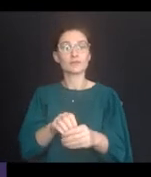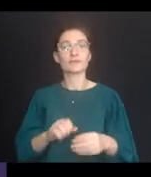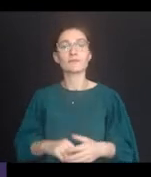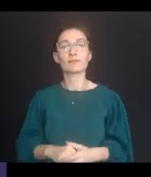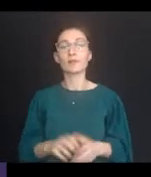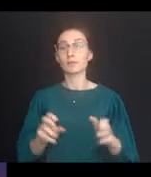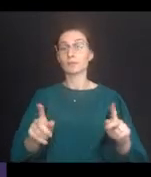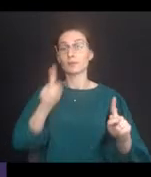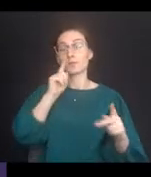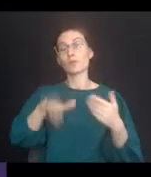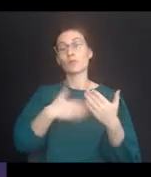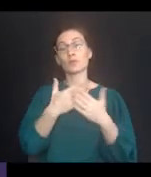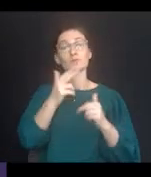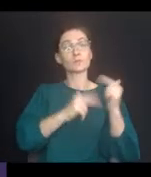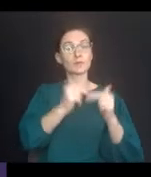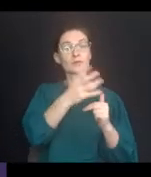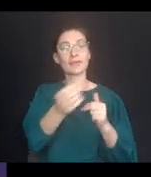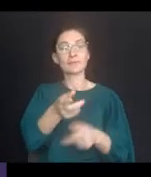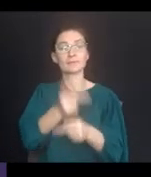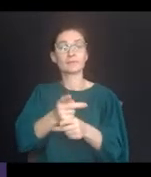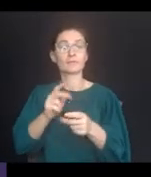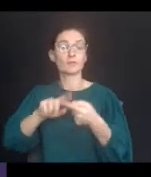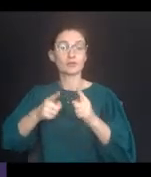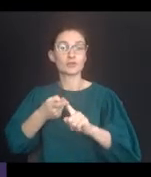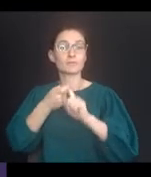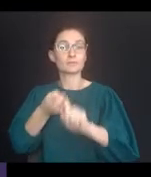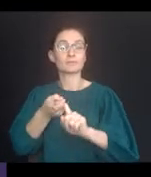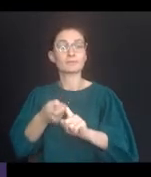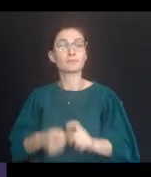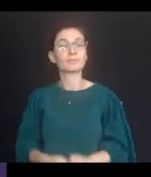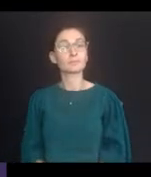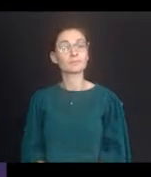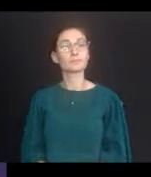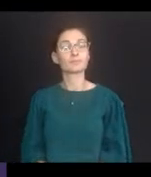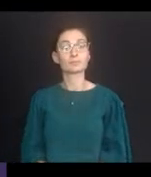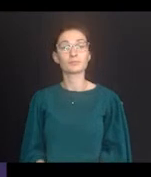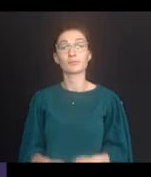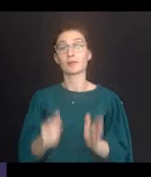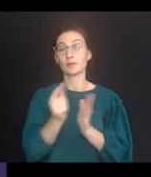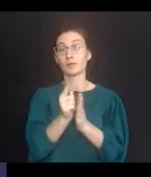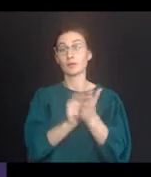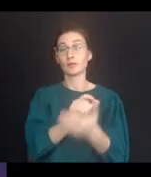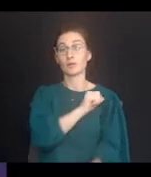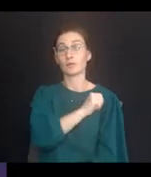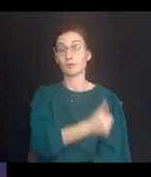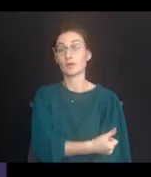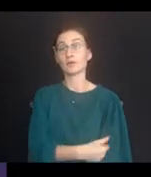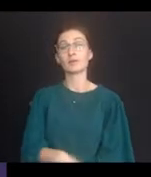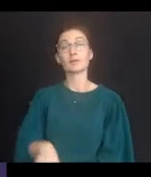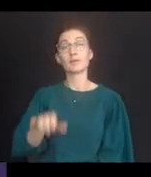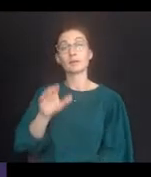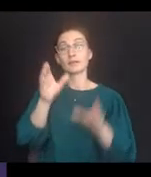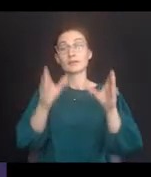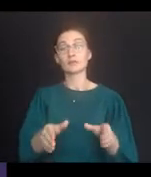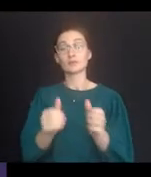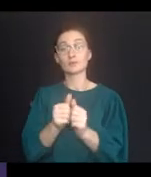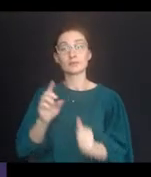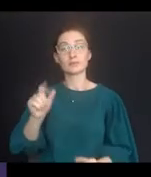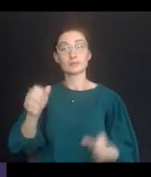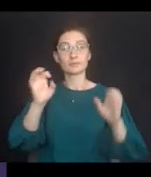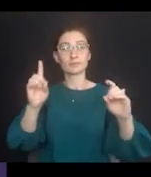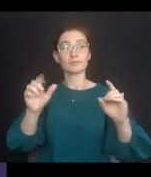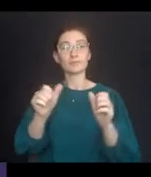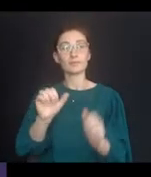Opportunity for all to build and maintain friendships. Legal authority. The Individuals with Disability